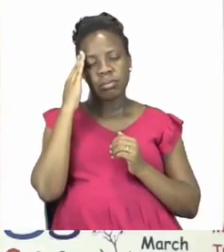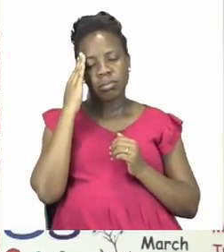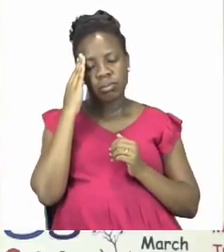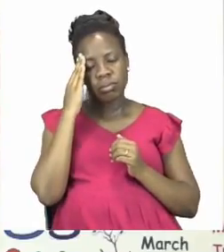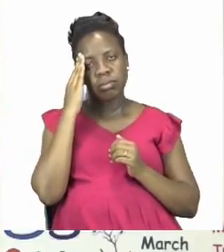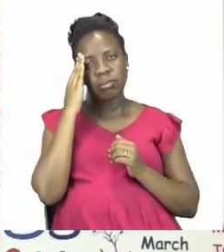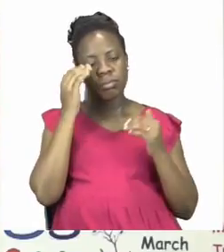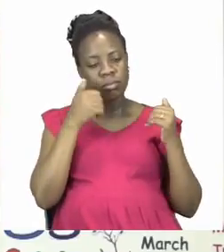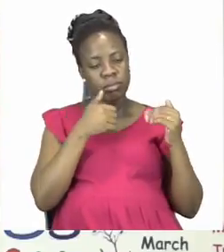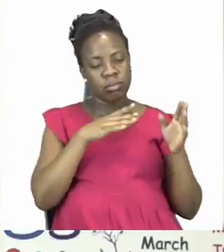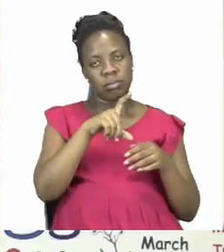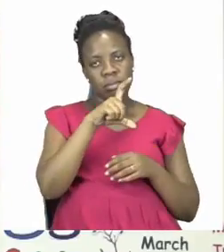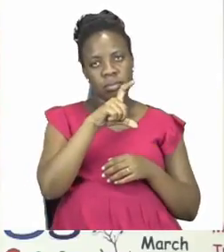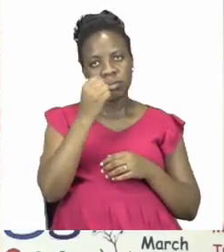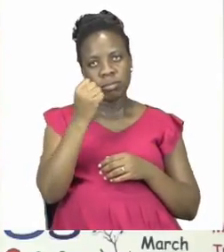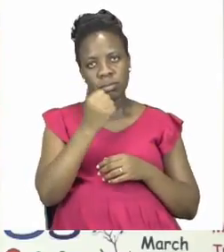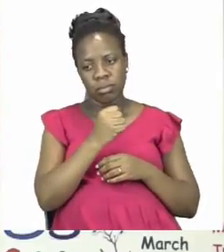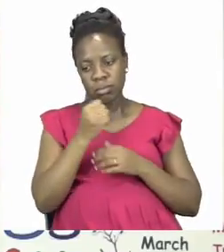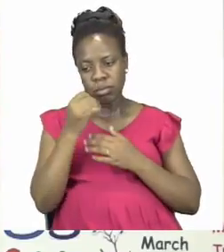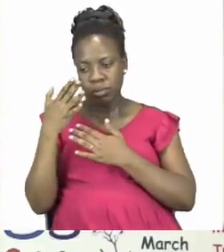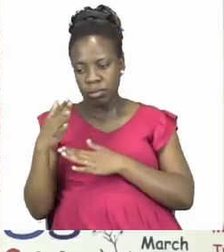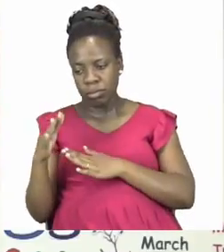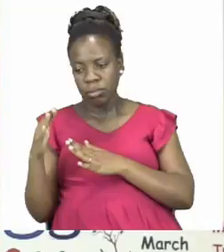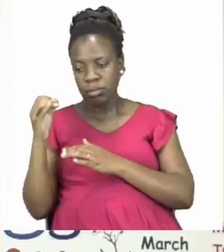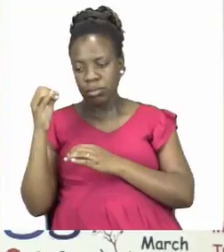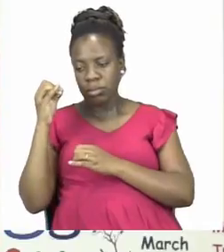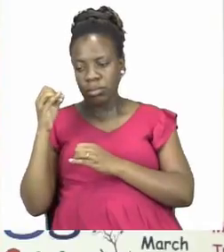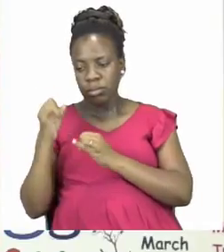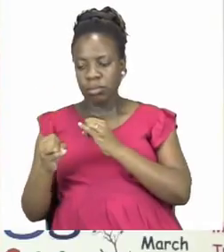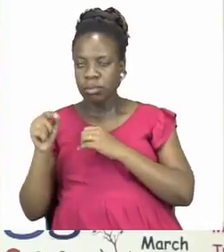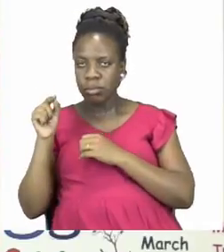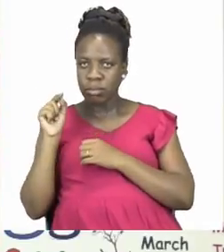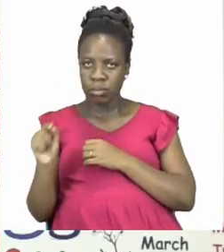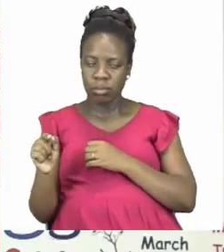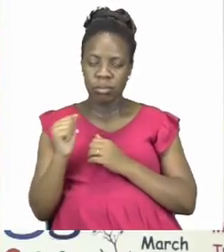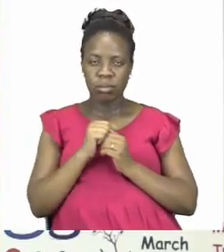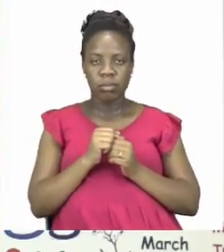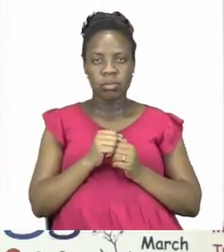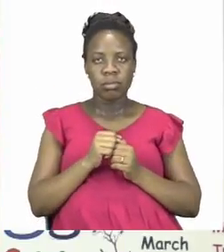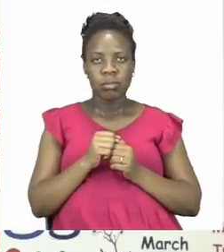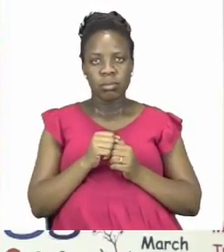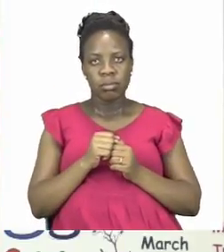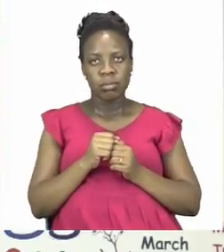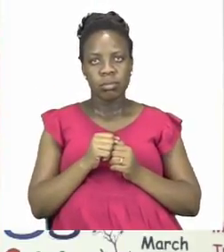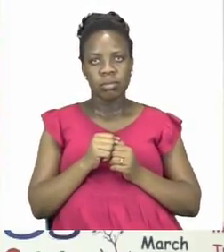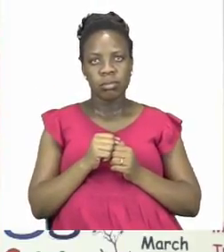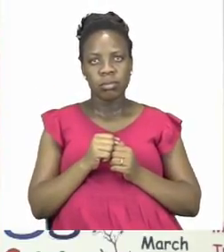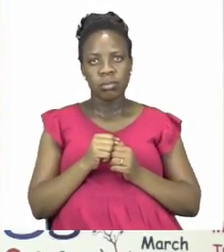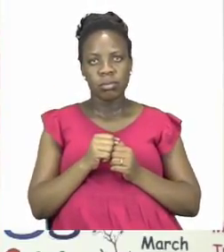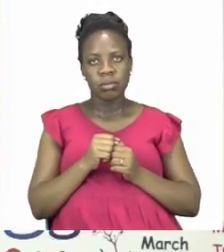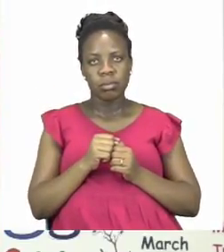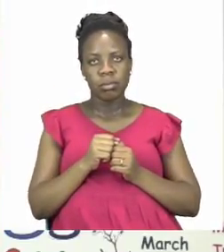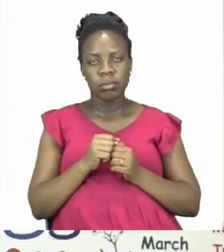All right. Now you have to go ahead and make sentences with all the other words. Now remember you must